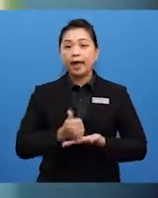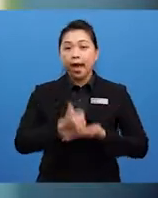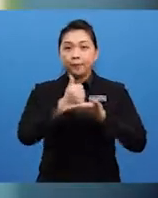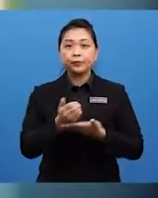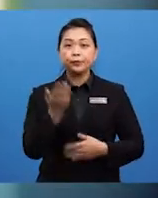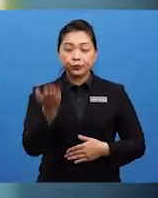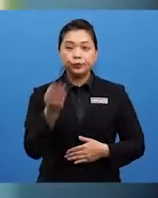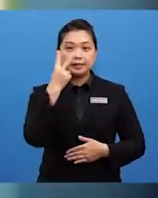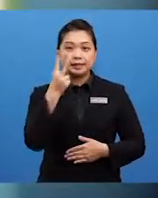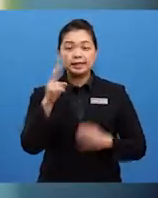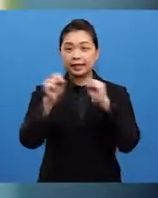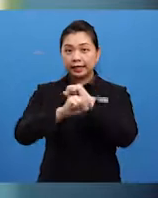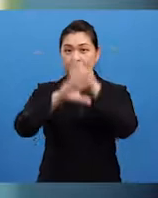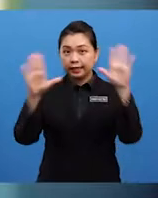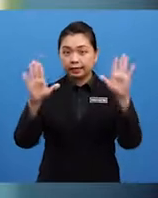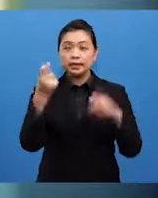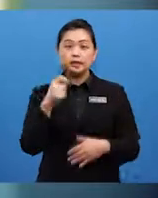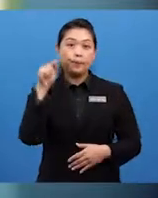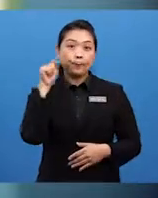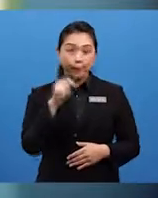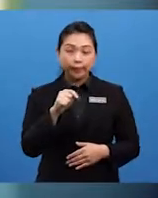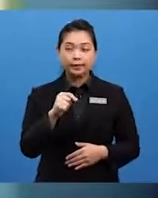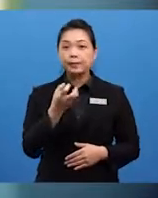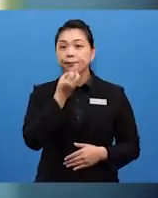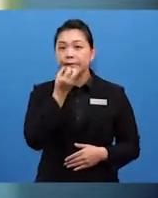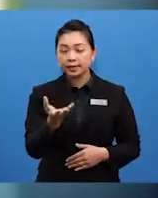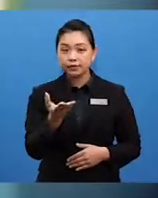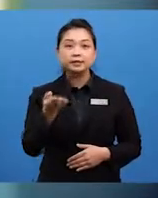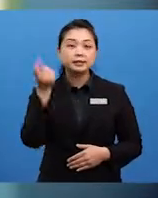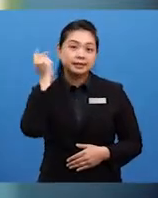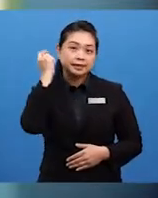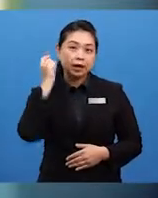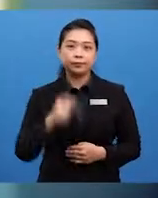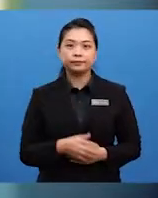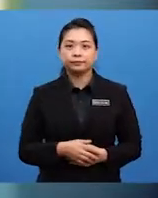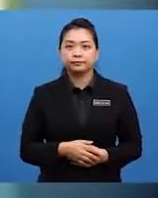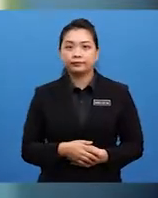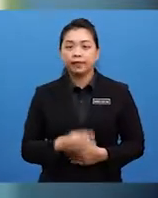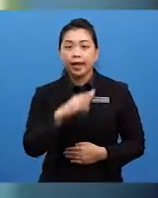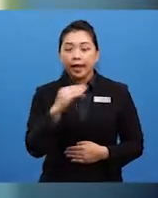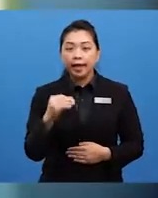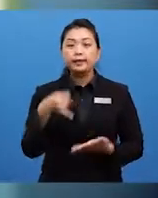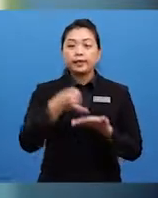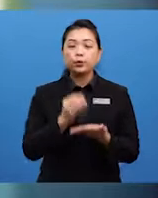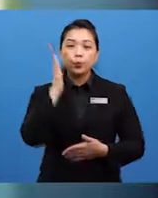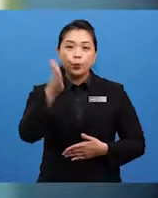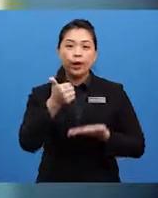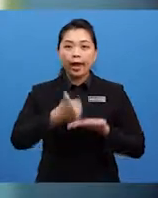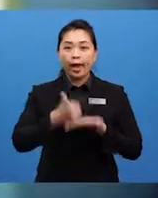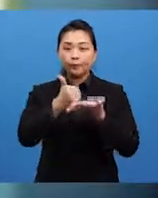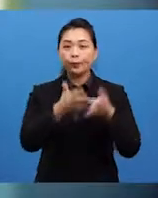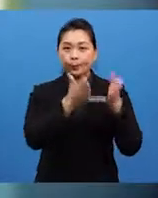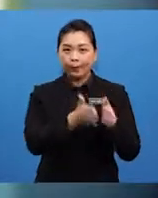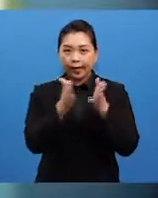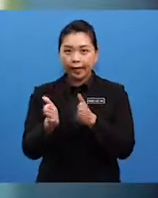the points that I have mentioned just now, and it will help you to plan